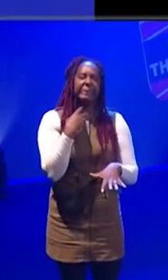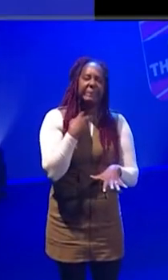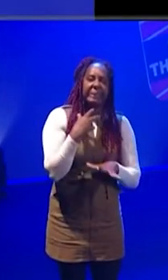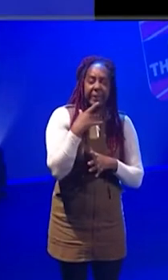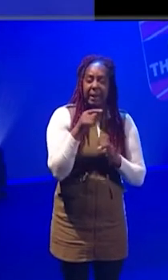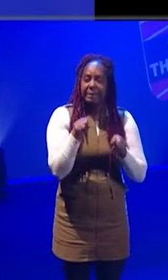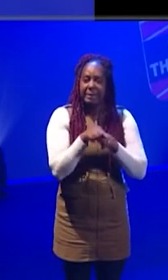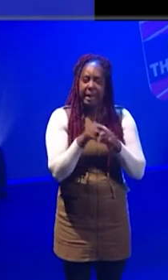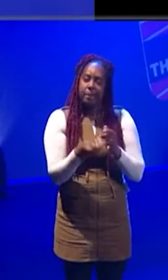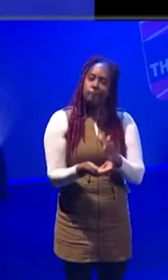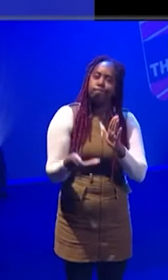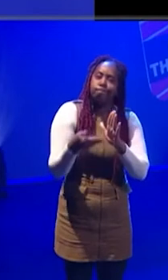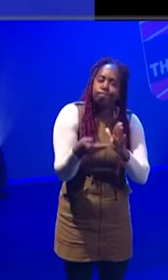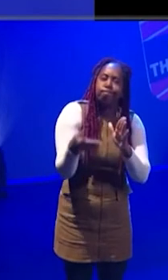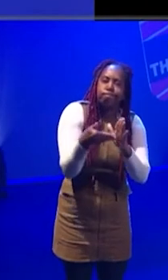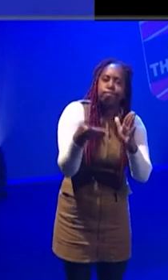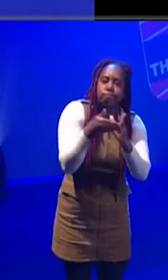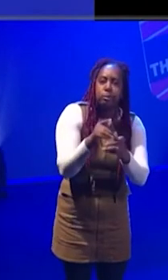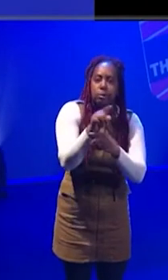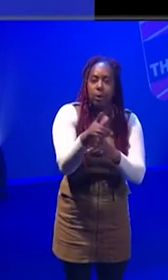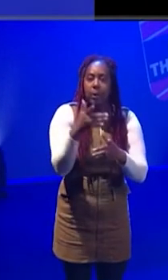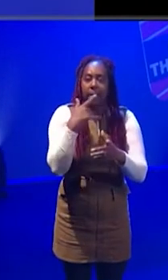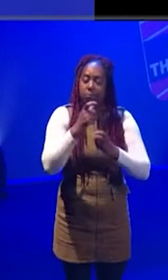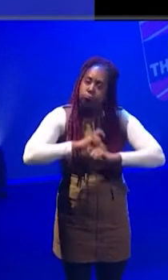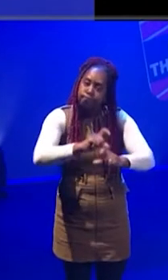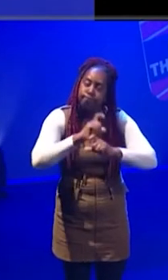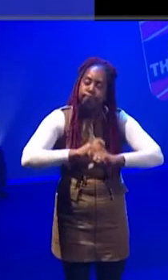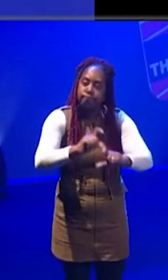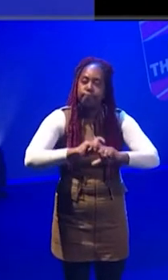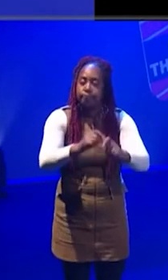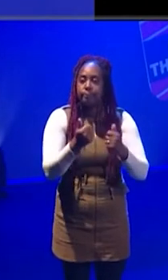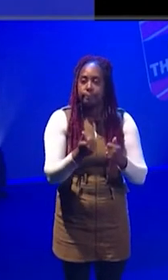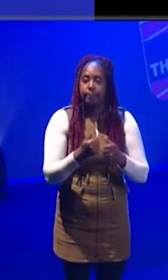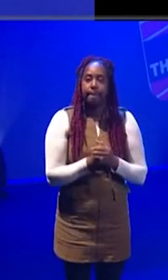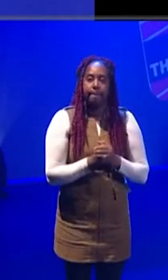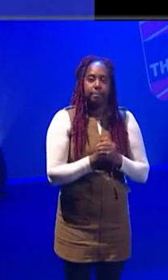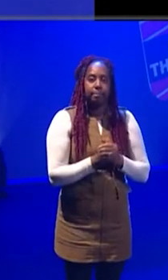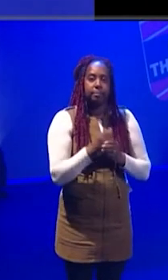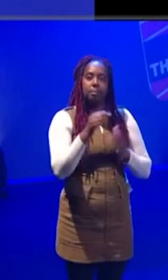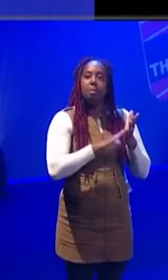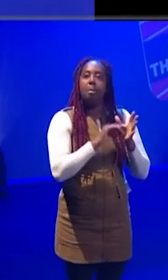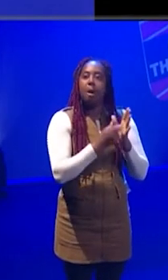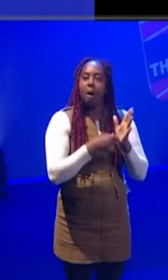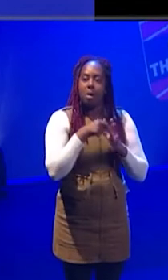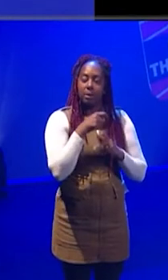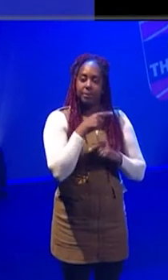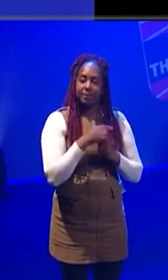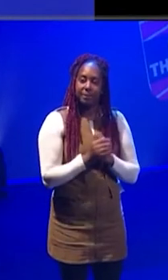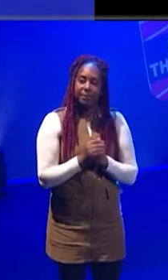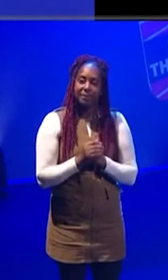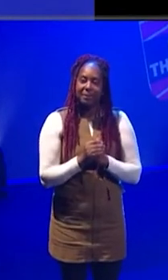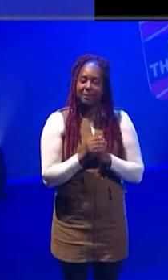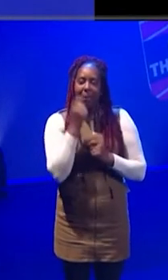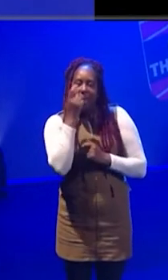investment, but one that hopefully pays off if you stick at it. Mark, any top tips? Any top